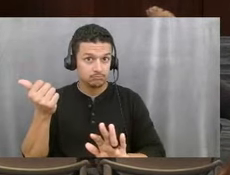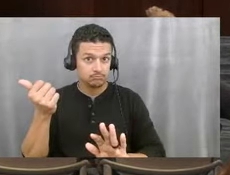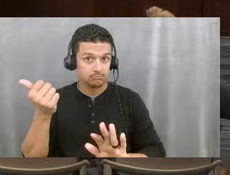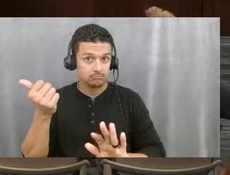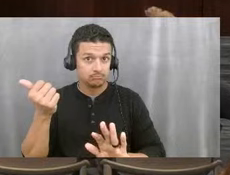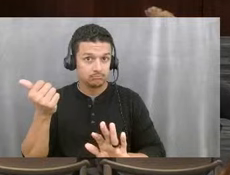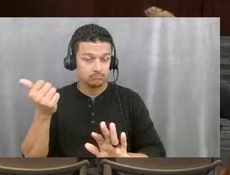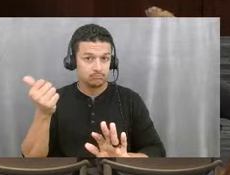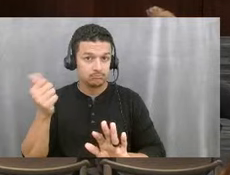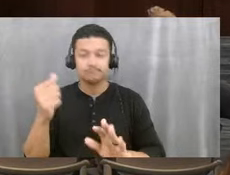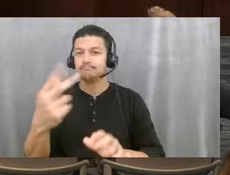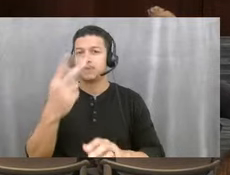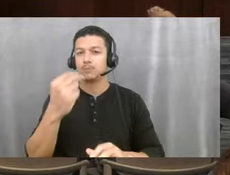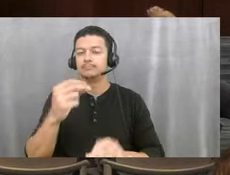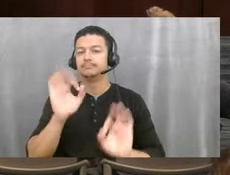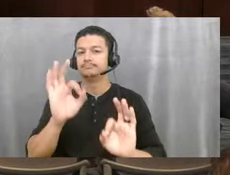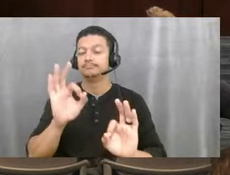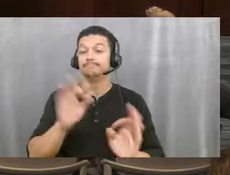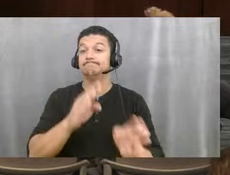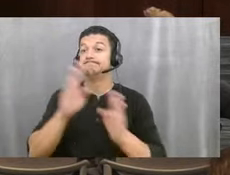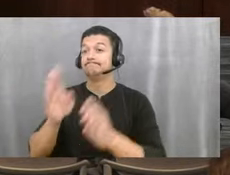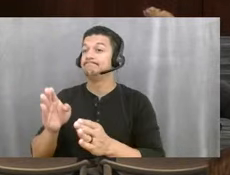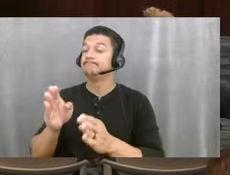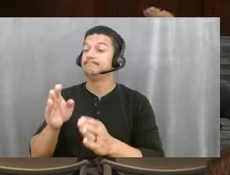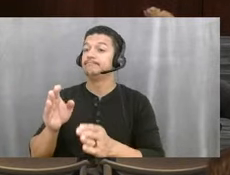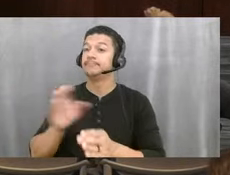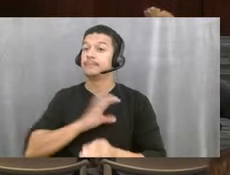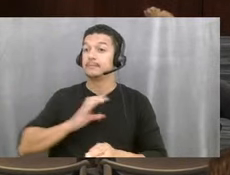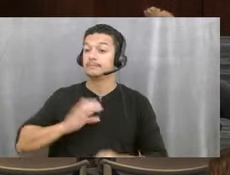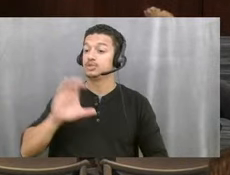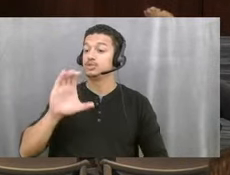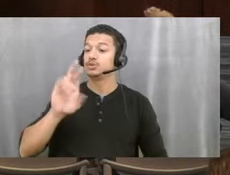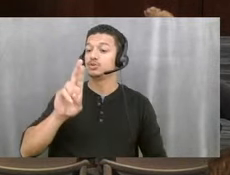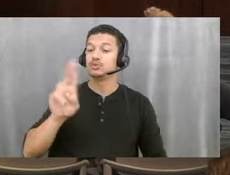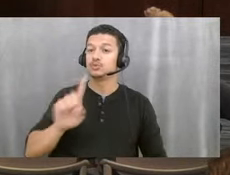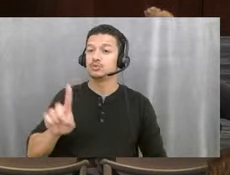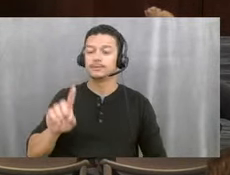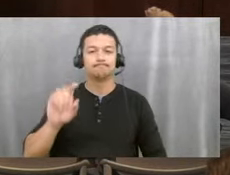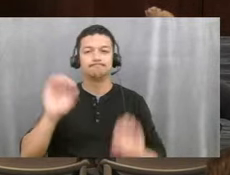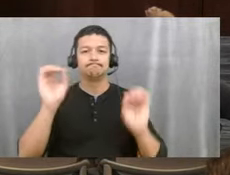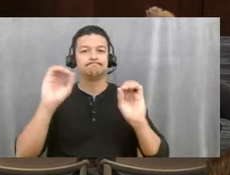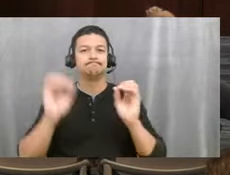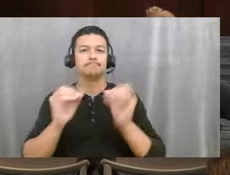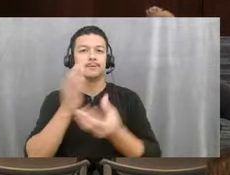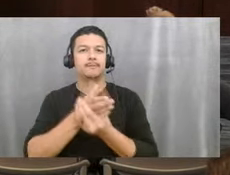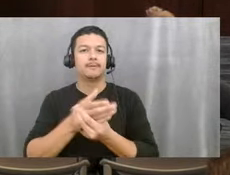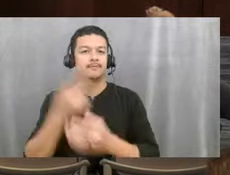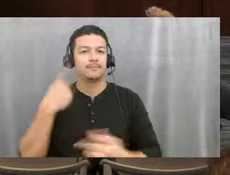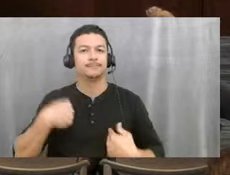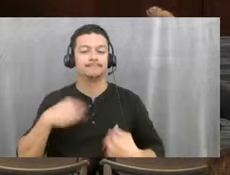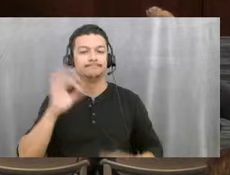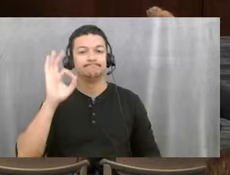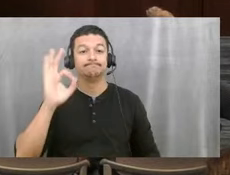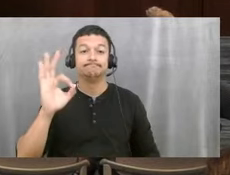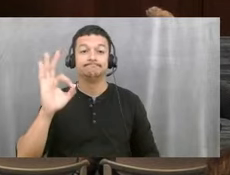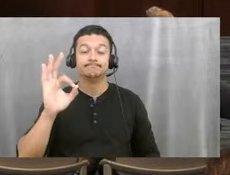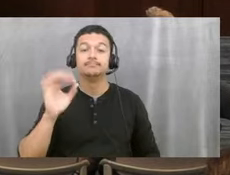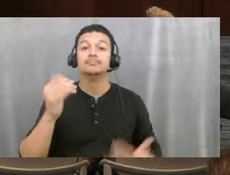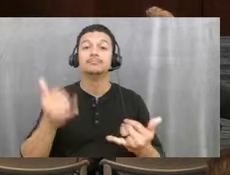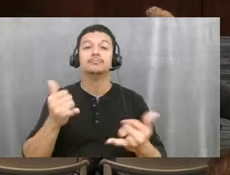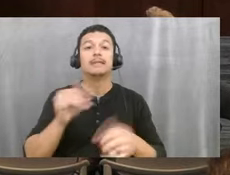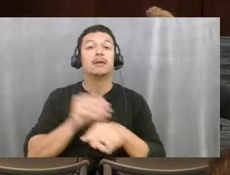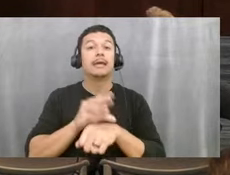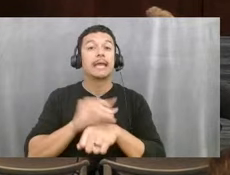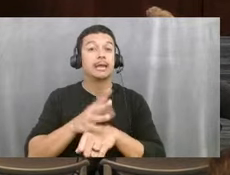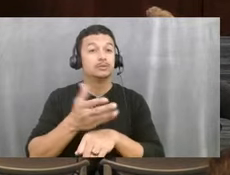No. Thank you, sir. Commissioner Cruz? No amendments for me. Thank you. Thank you. I'm going turn now to Council. Council, there was an